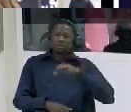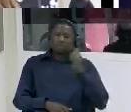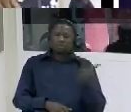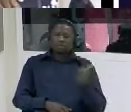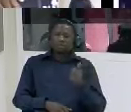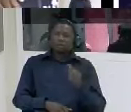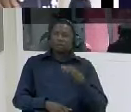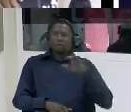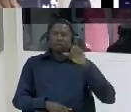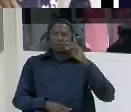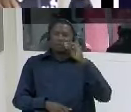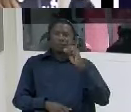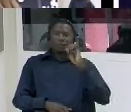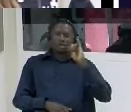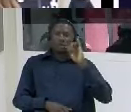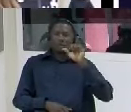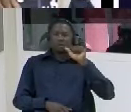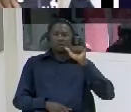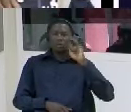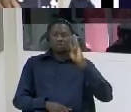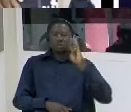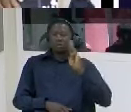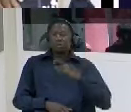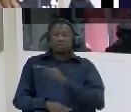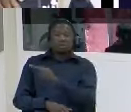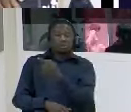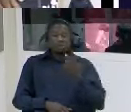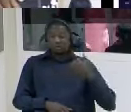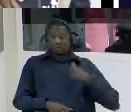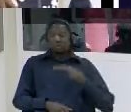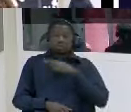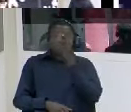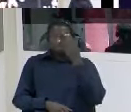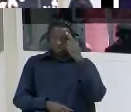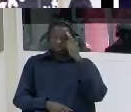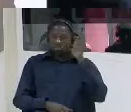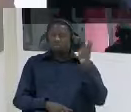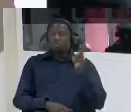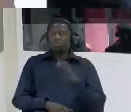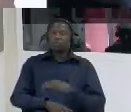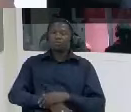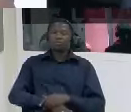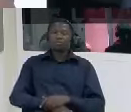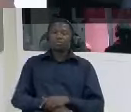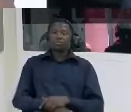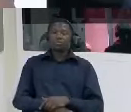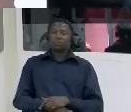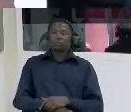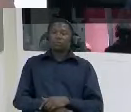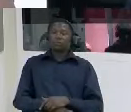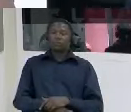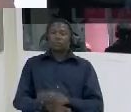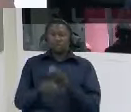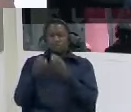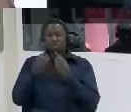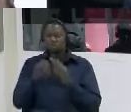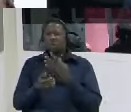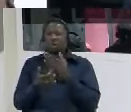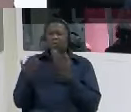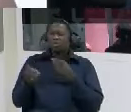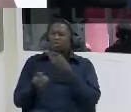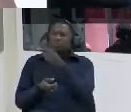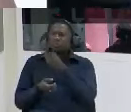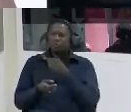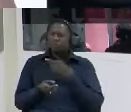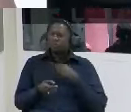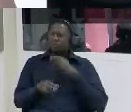they were all released and we went home can you tell us how many of you were charged and